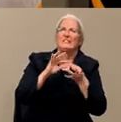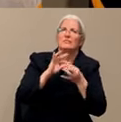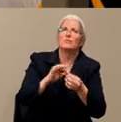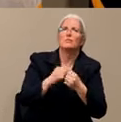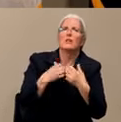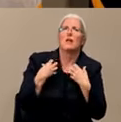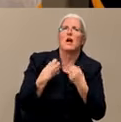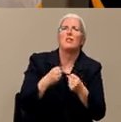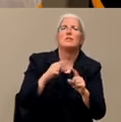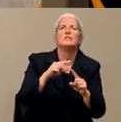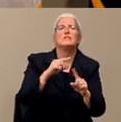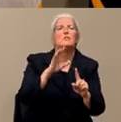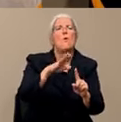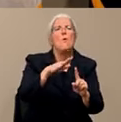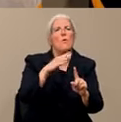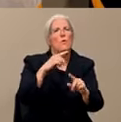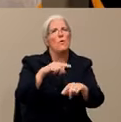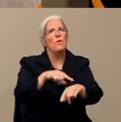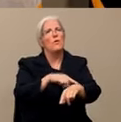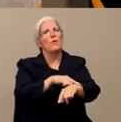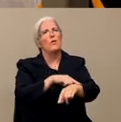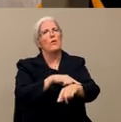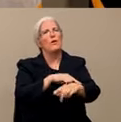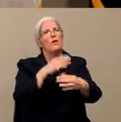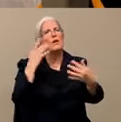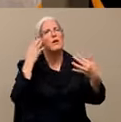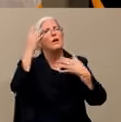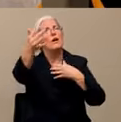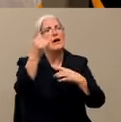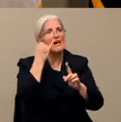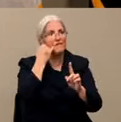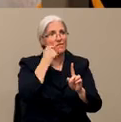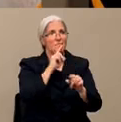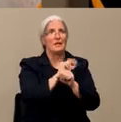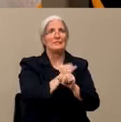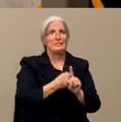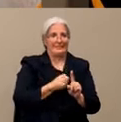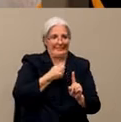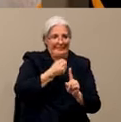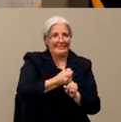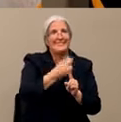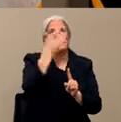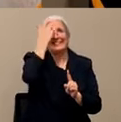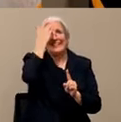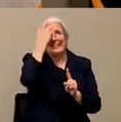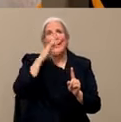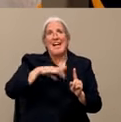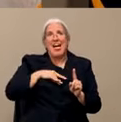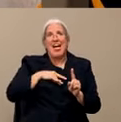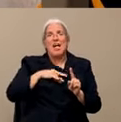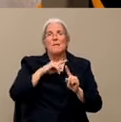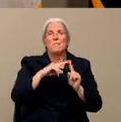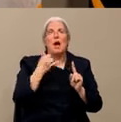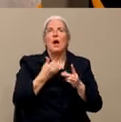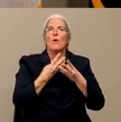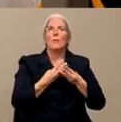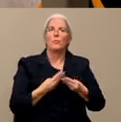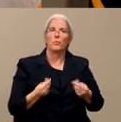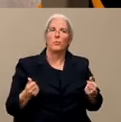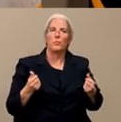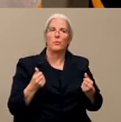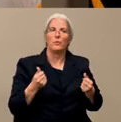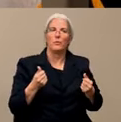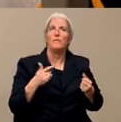and then goes asymptomatic, they get the virus but no longer show symptoms, can they get lung scars?